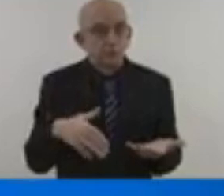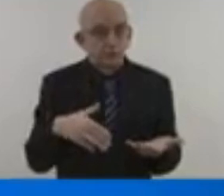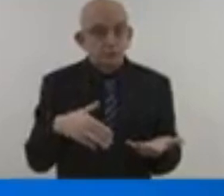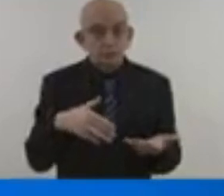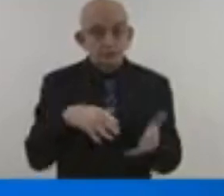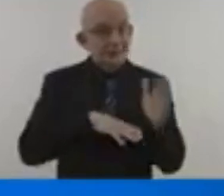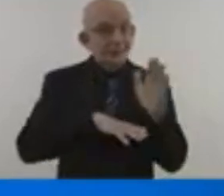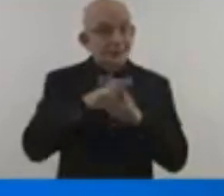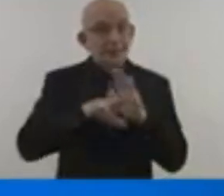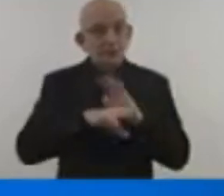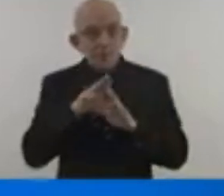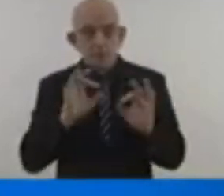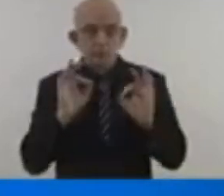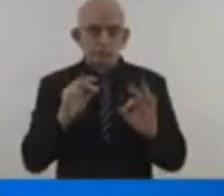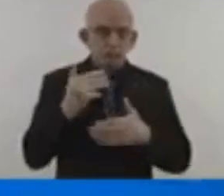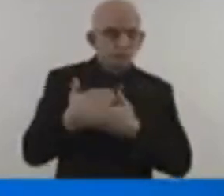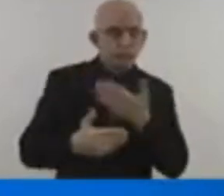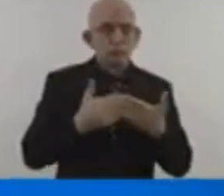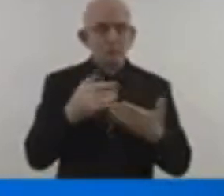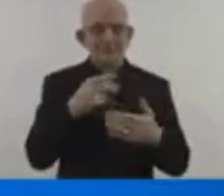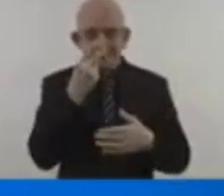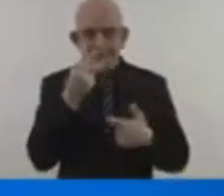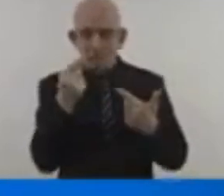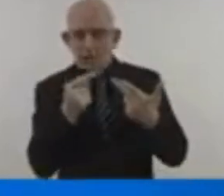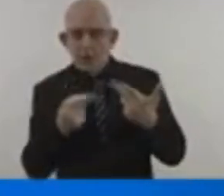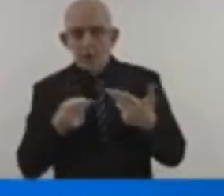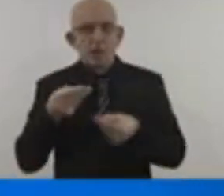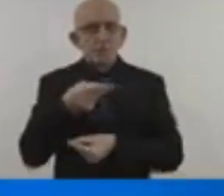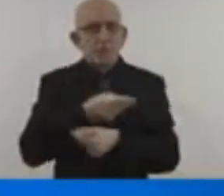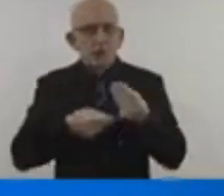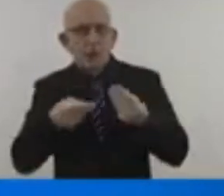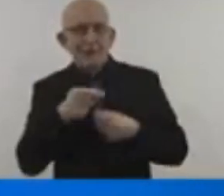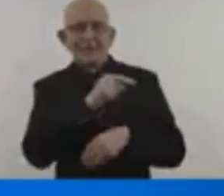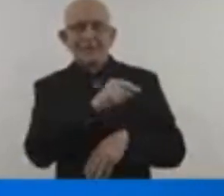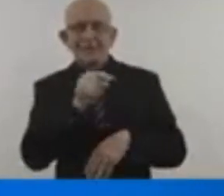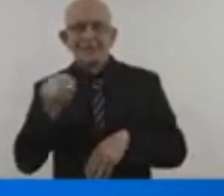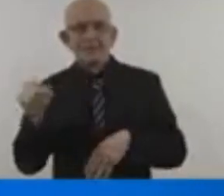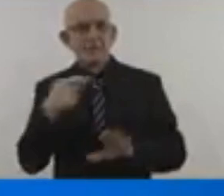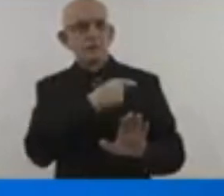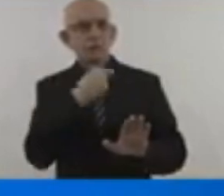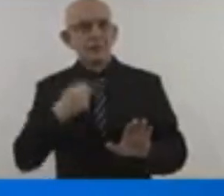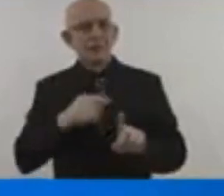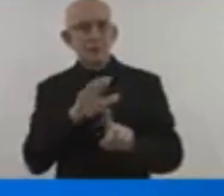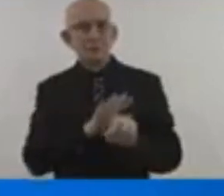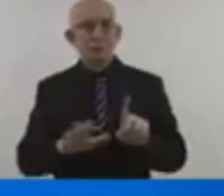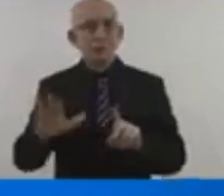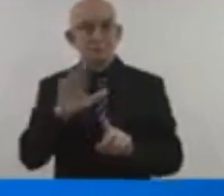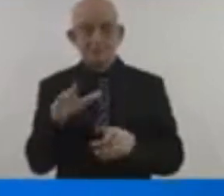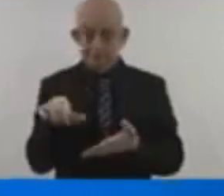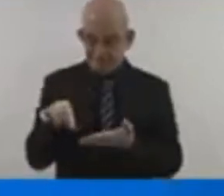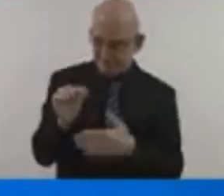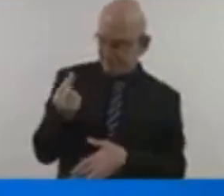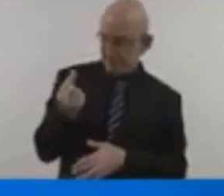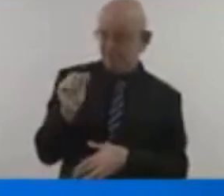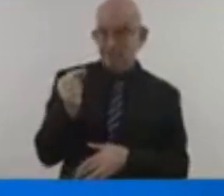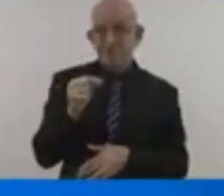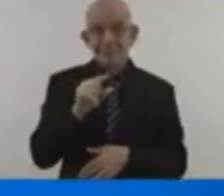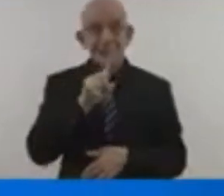energy globally. COP29 must tear down the walls of climate finance.